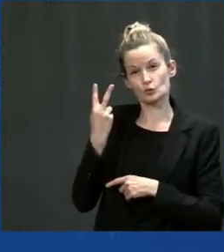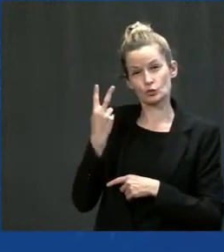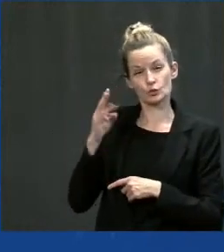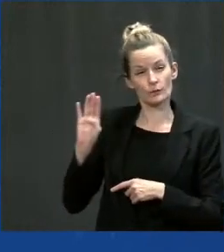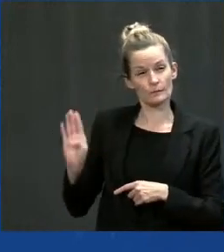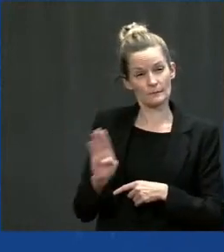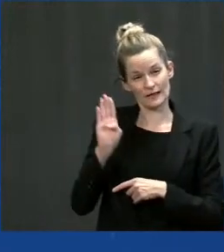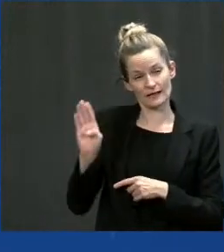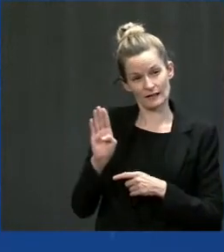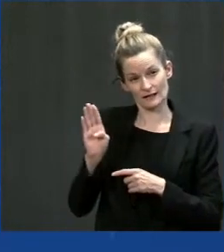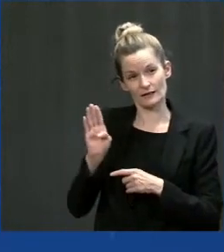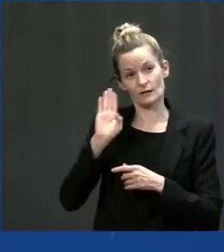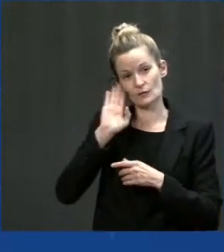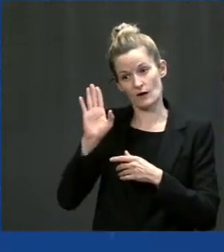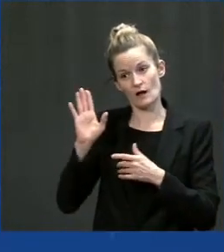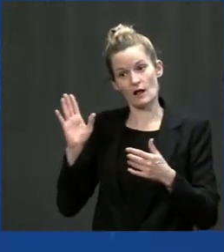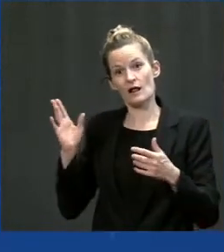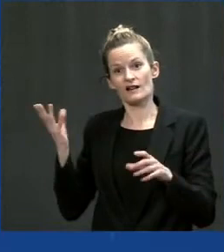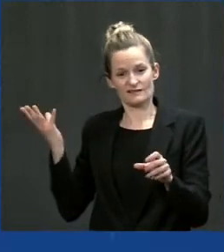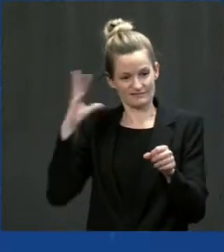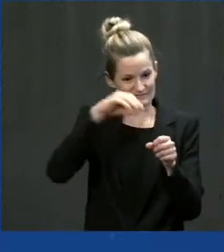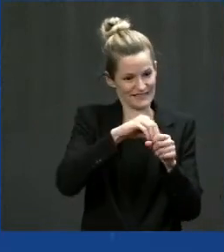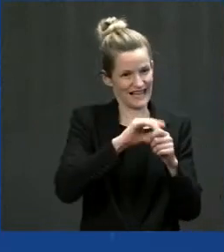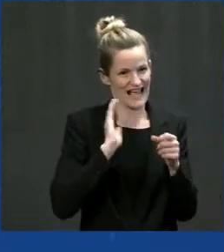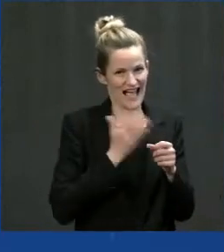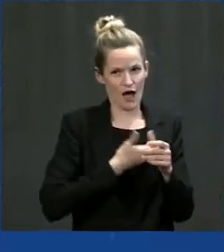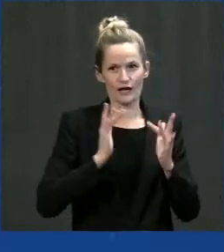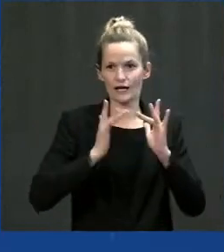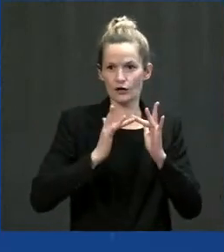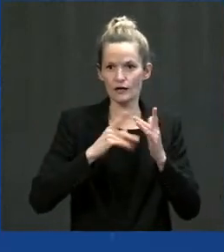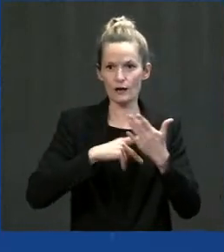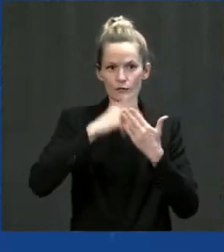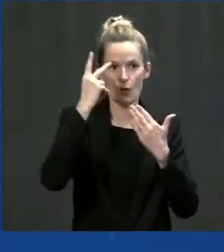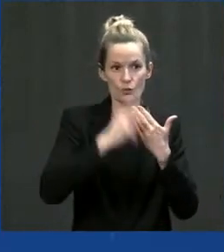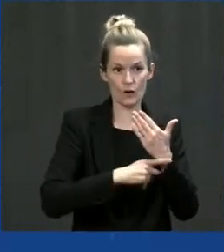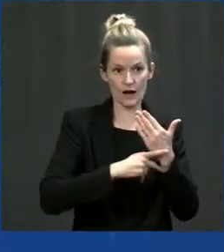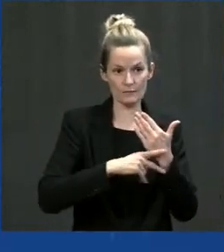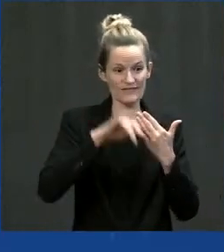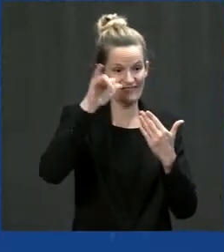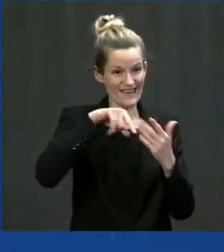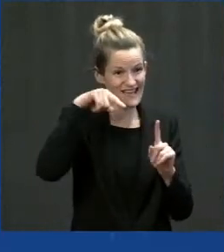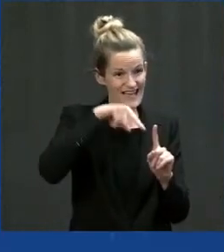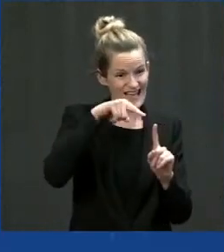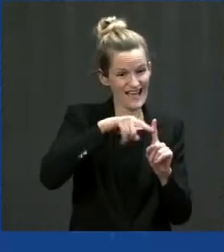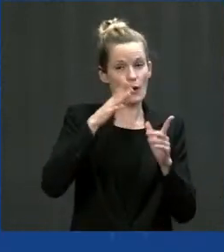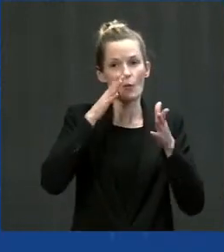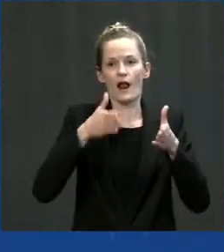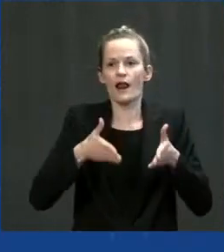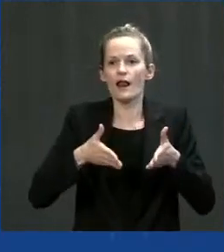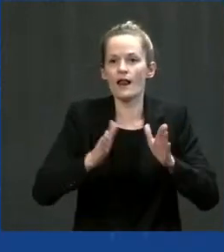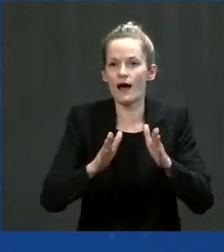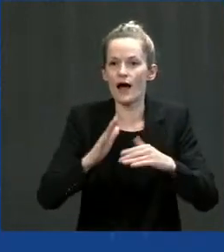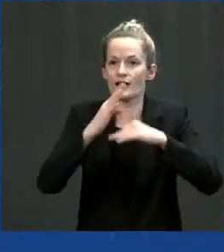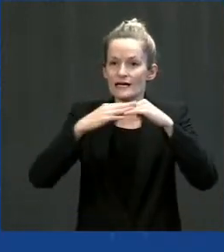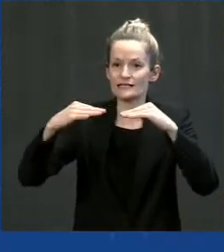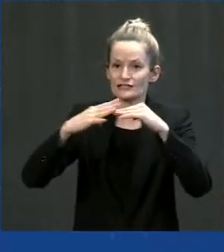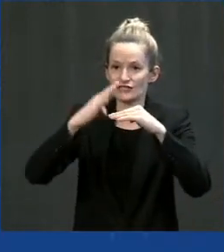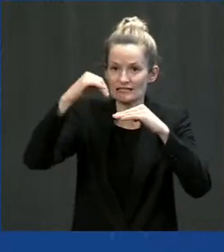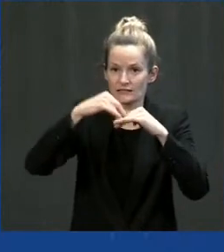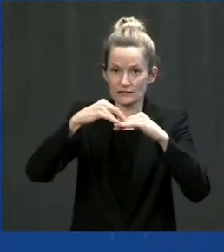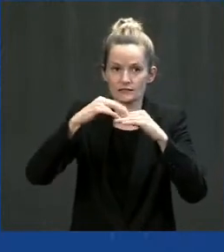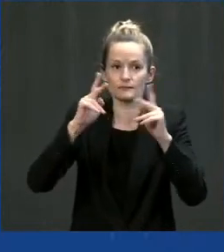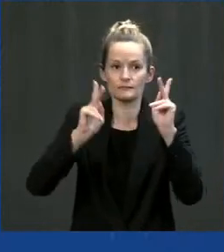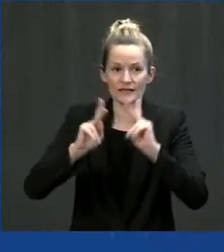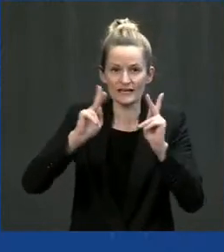life of the program by four years. That's going to let tribes like the Cherokee Nation that are already working on this